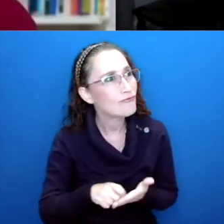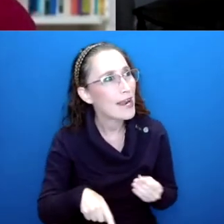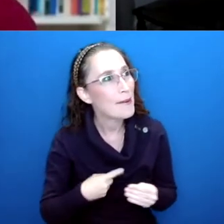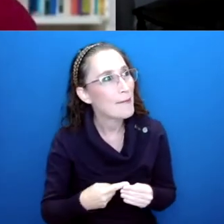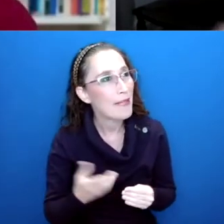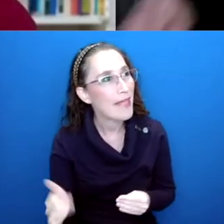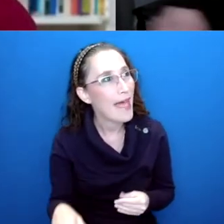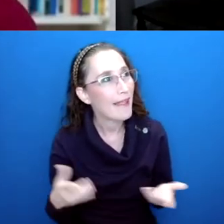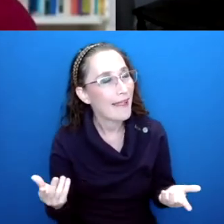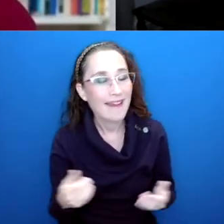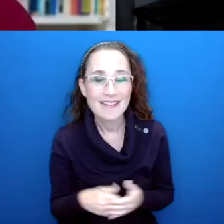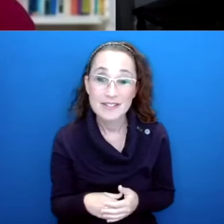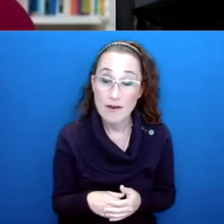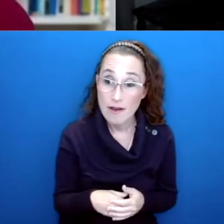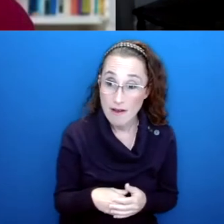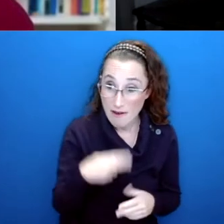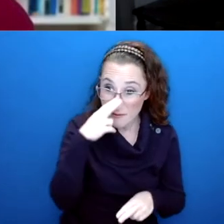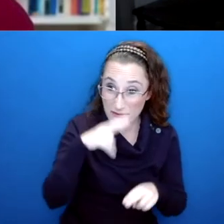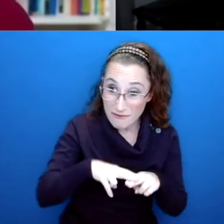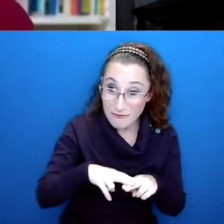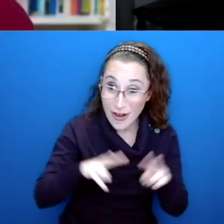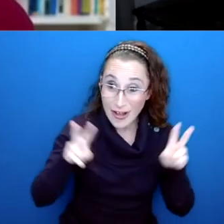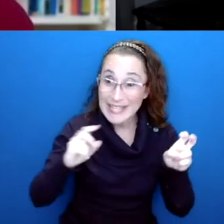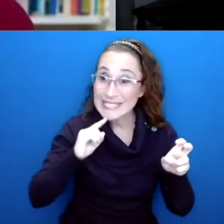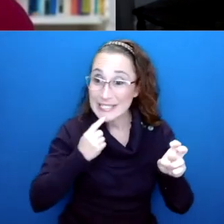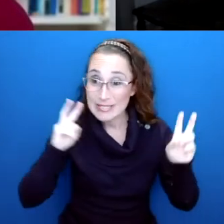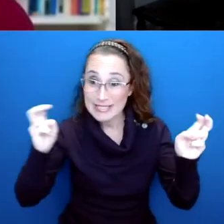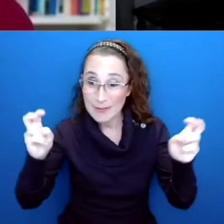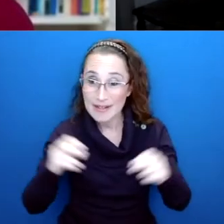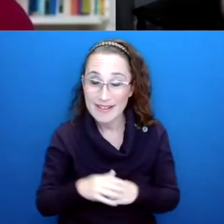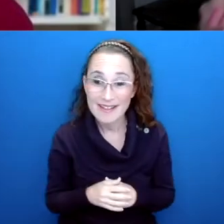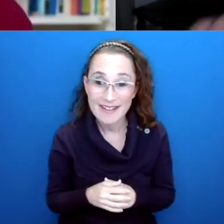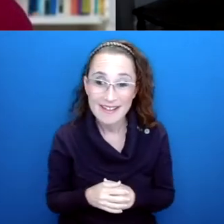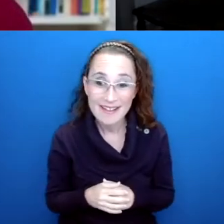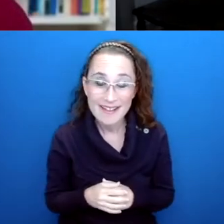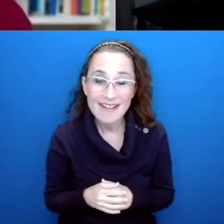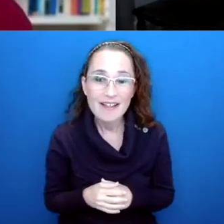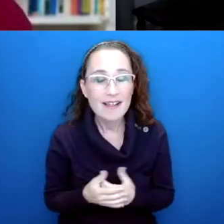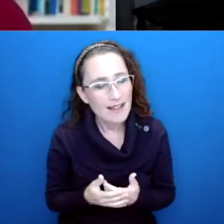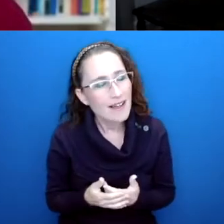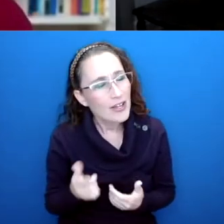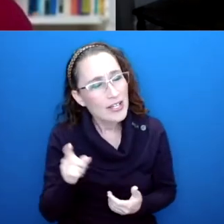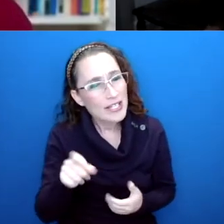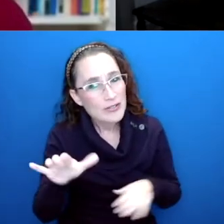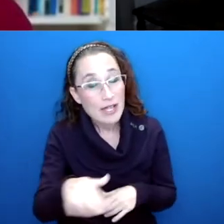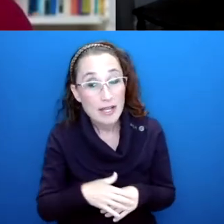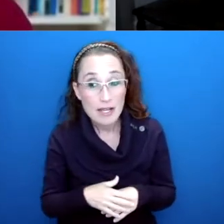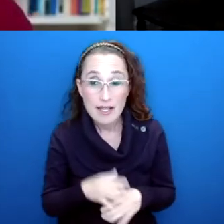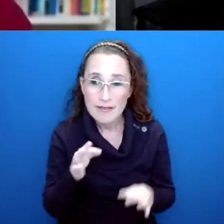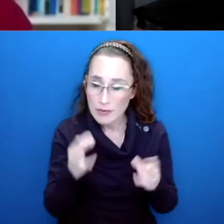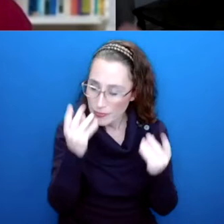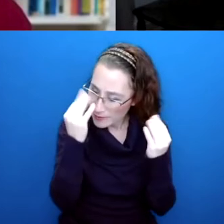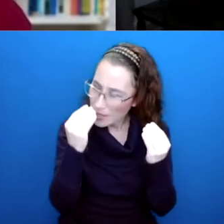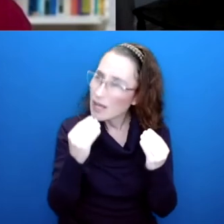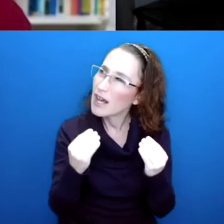interesting to me, taking fun seriously. And I think that all of us should take fun more seriously, because if you really think about what brings you fun, then you can start